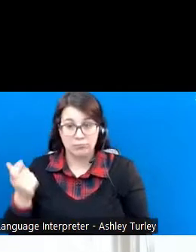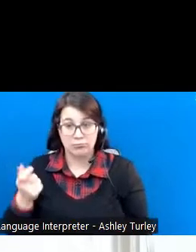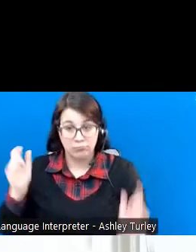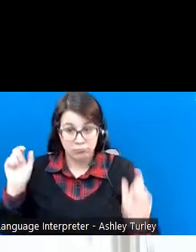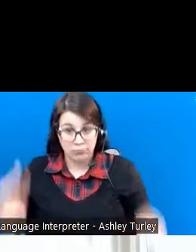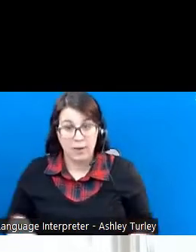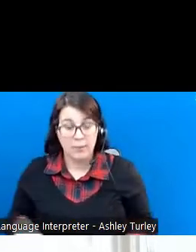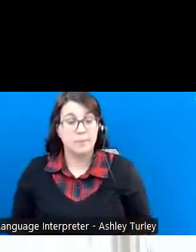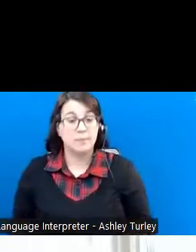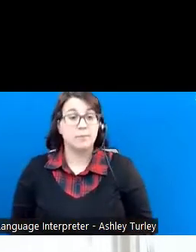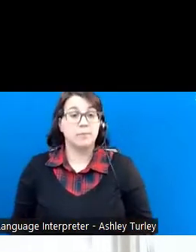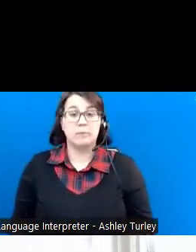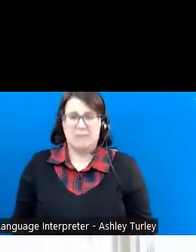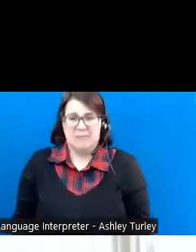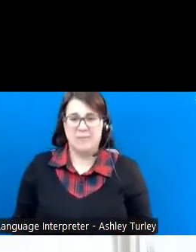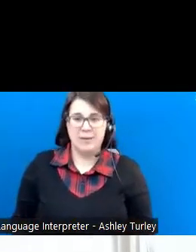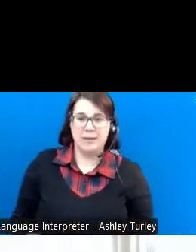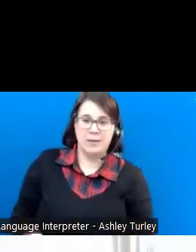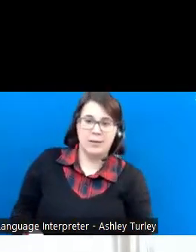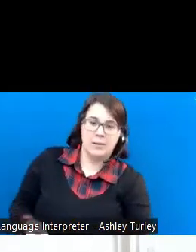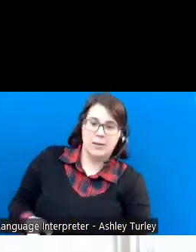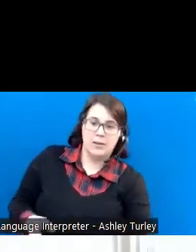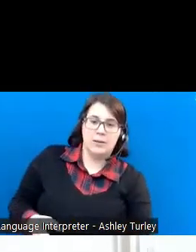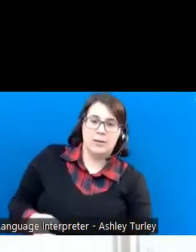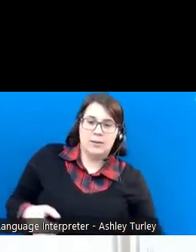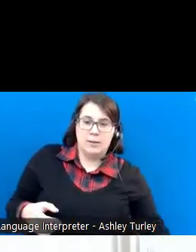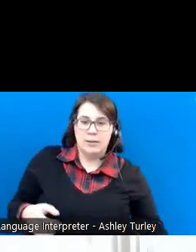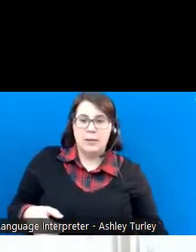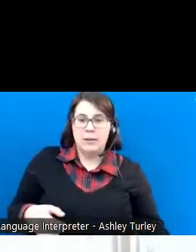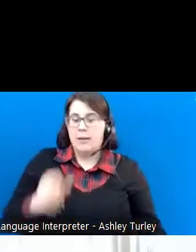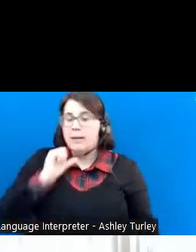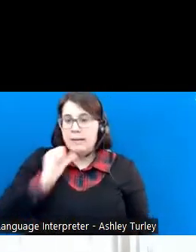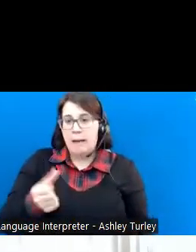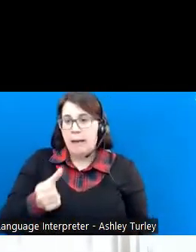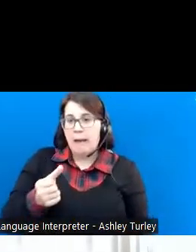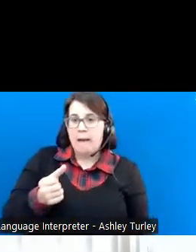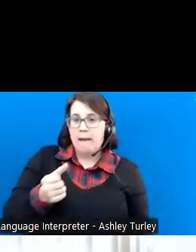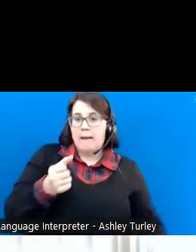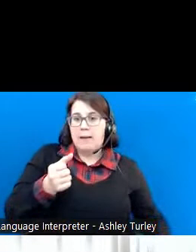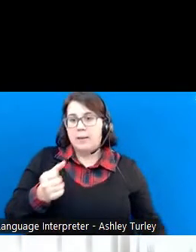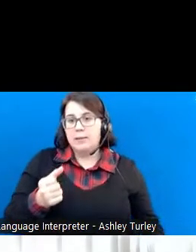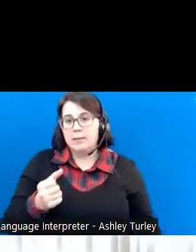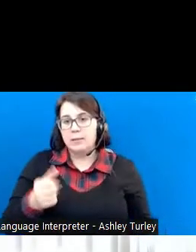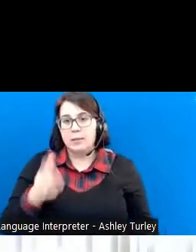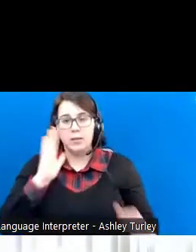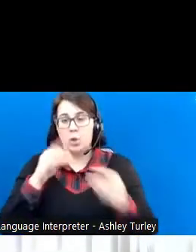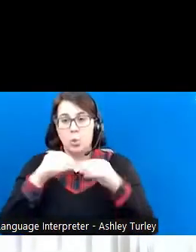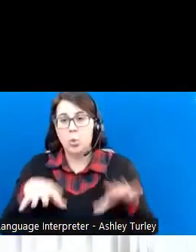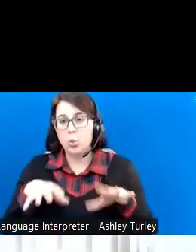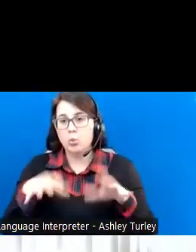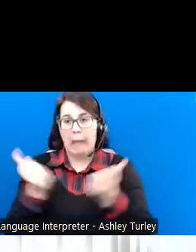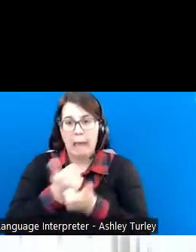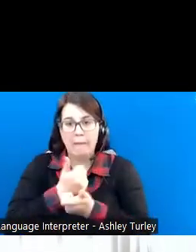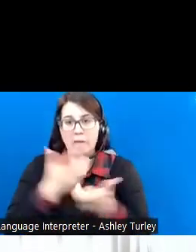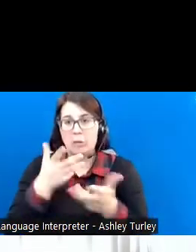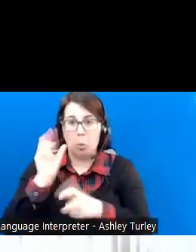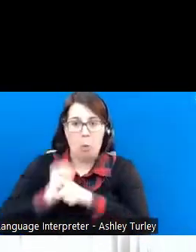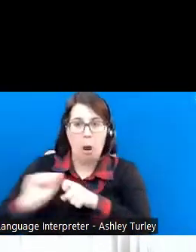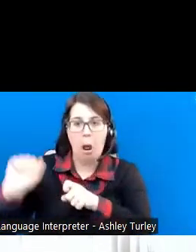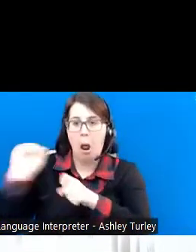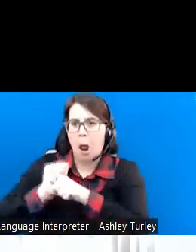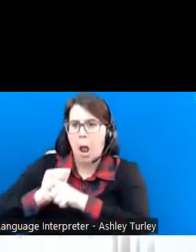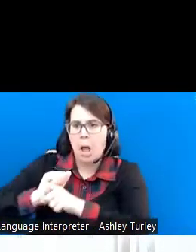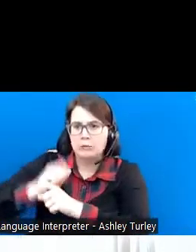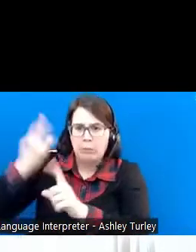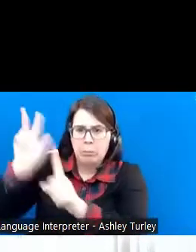So it's not, you're not going to lose everything that you've worked so hard to receive